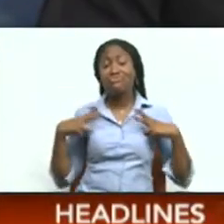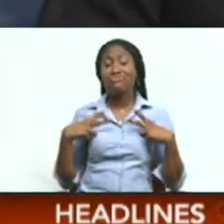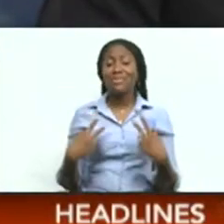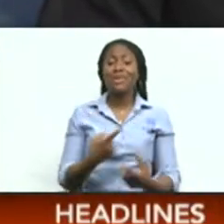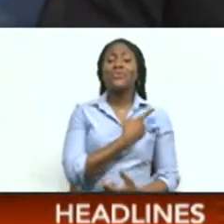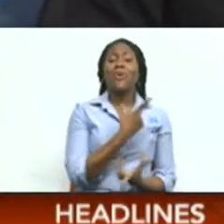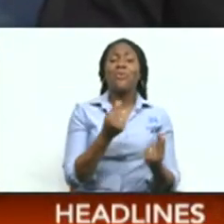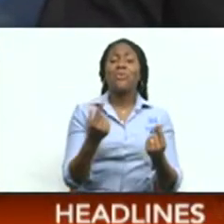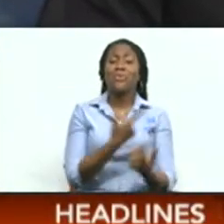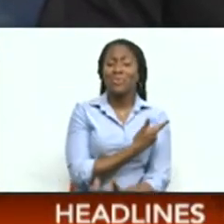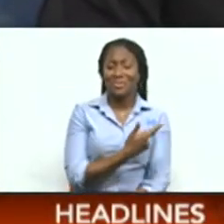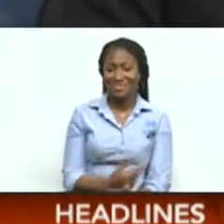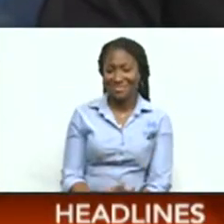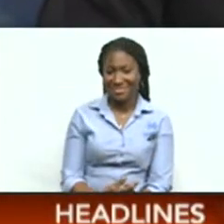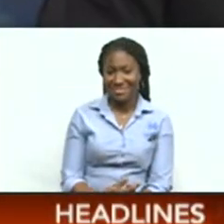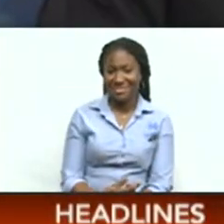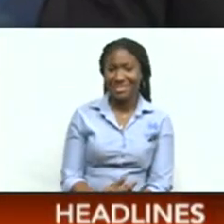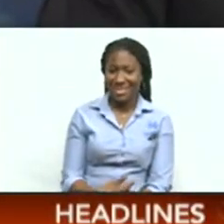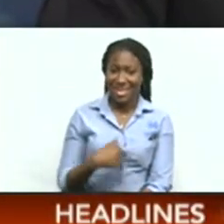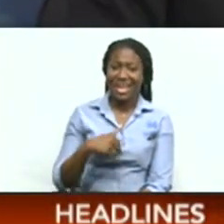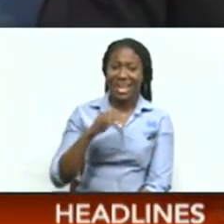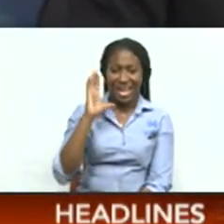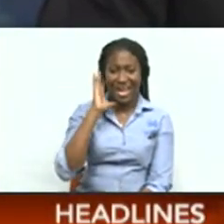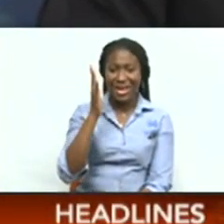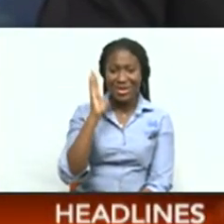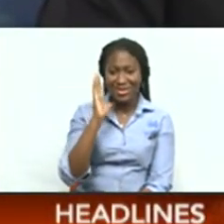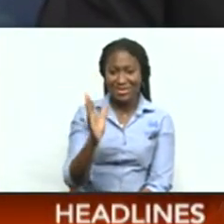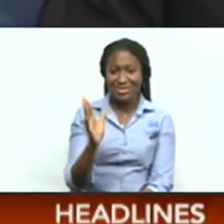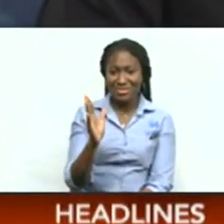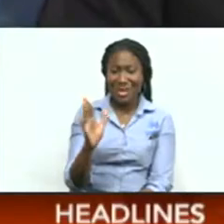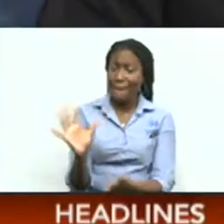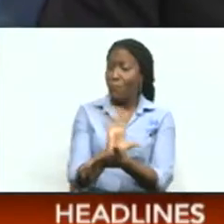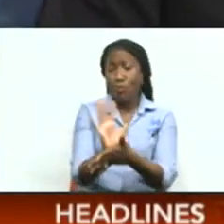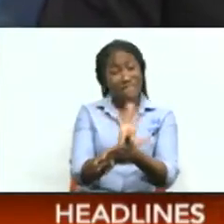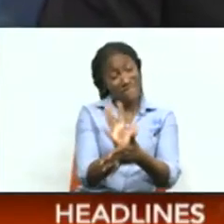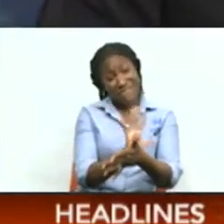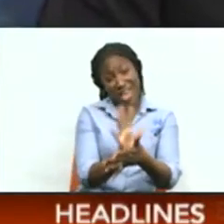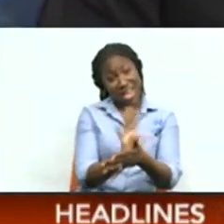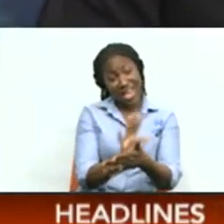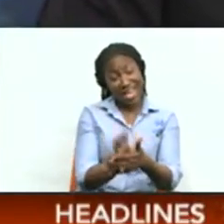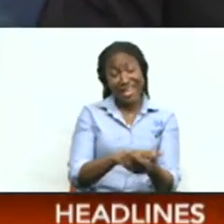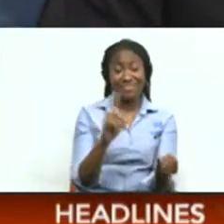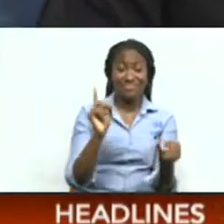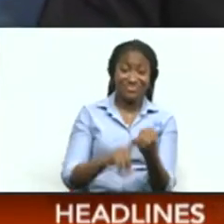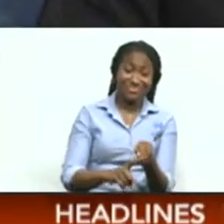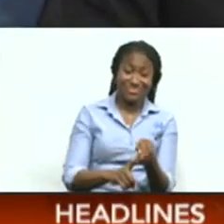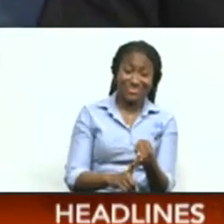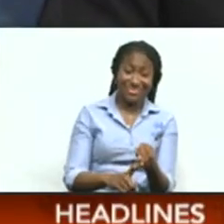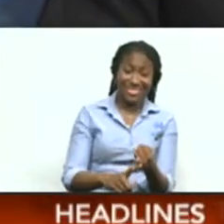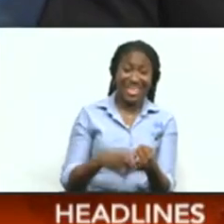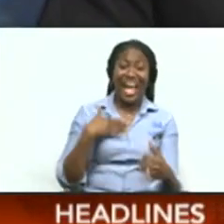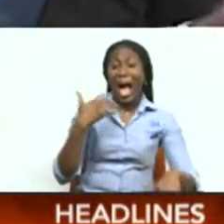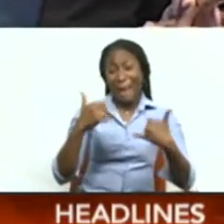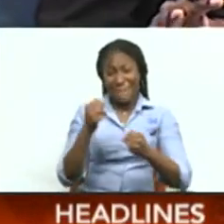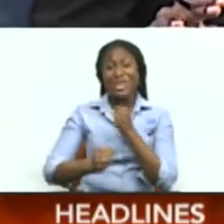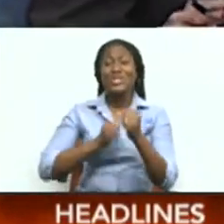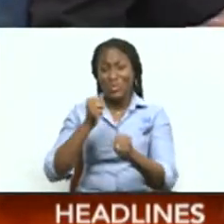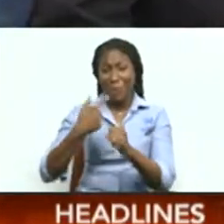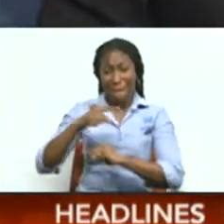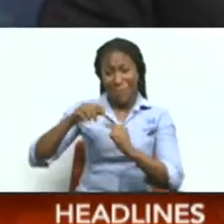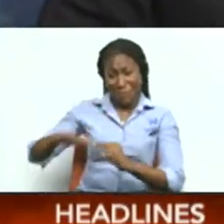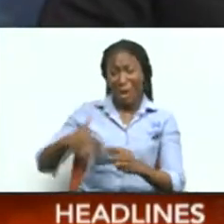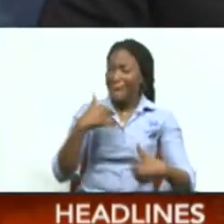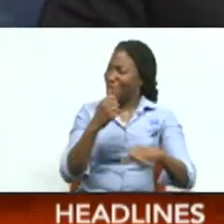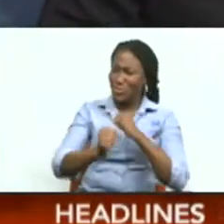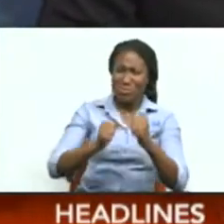our time doing? Definitely catching up on all the movies I used to watch. I played a lot of sports. I was very rarely